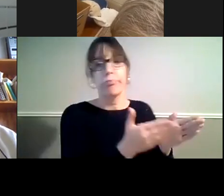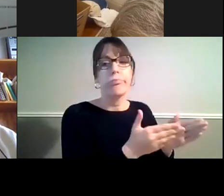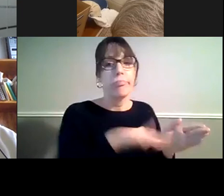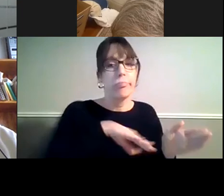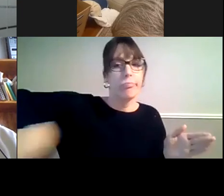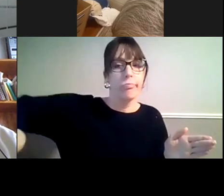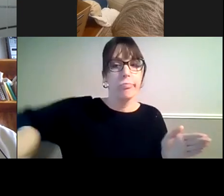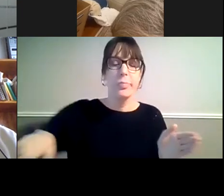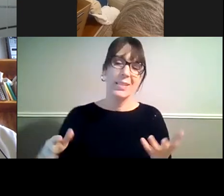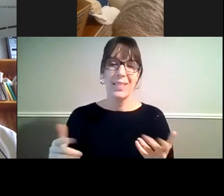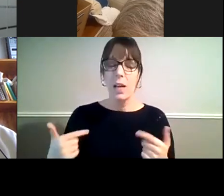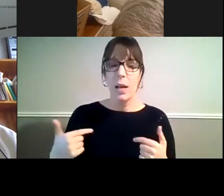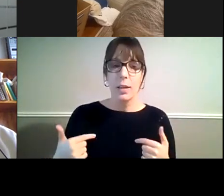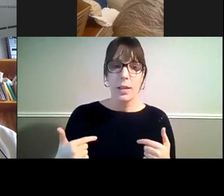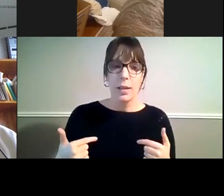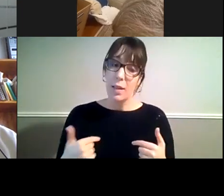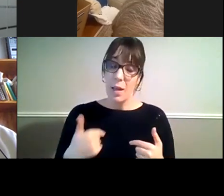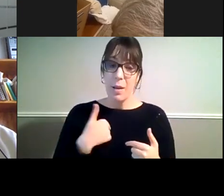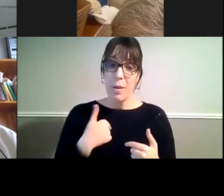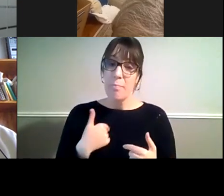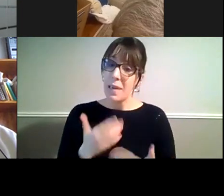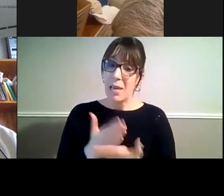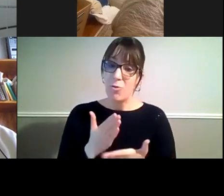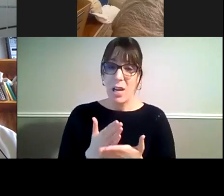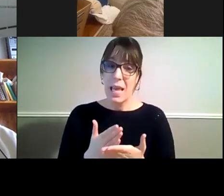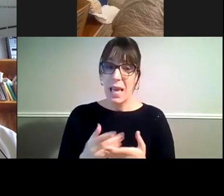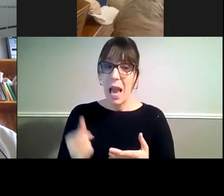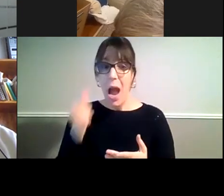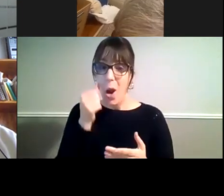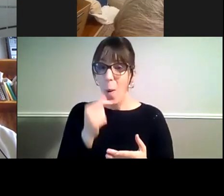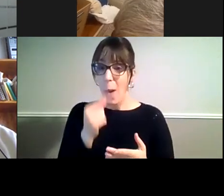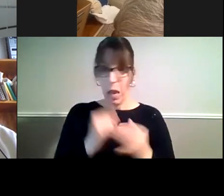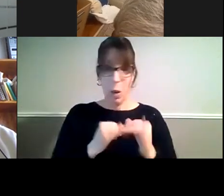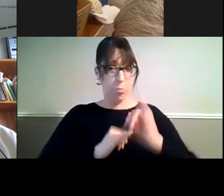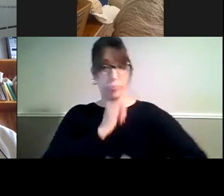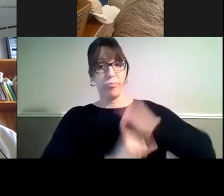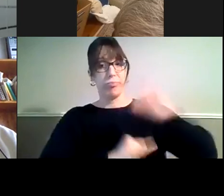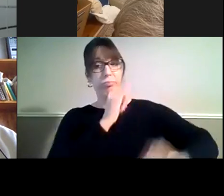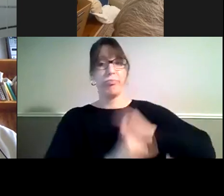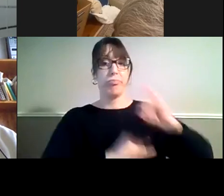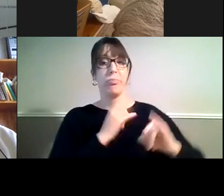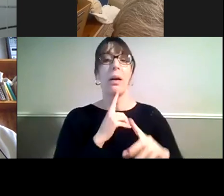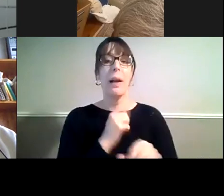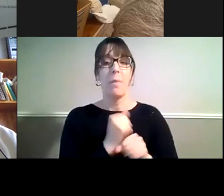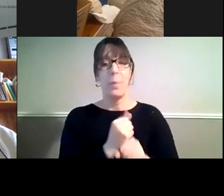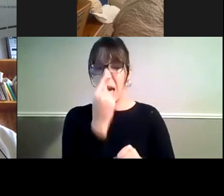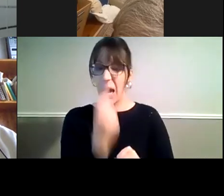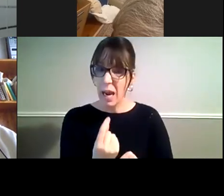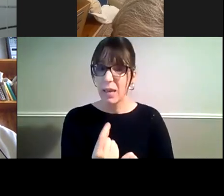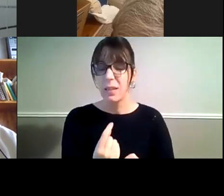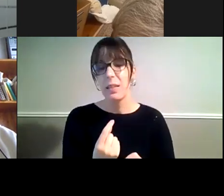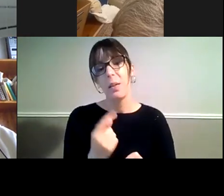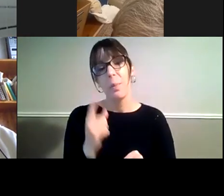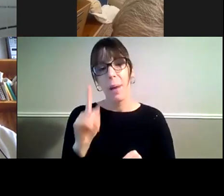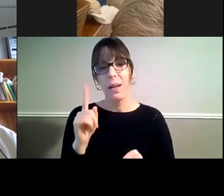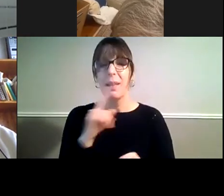but I could stand up and sort of criticise what they do put money into and I think there's more pressing things